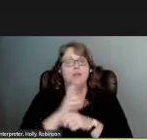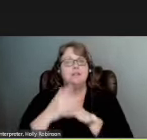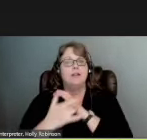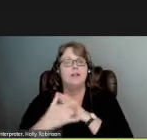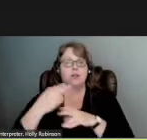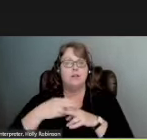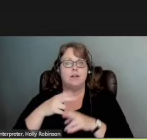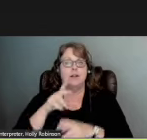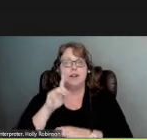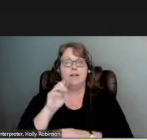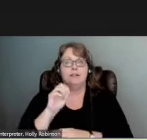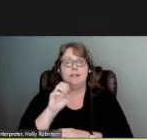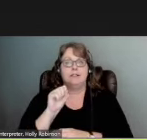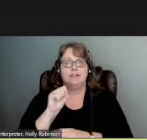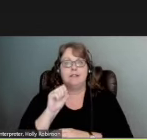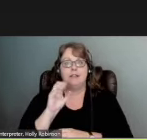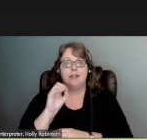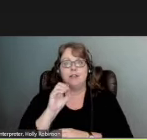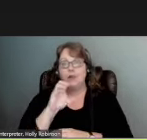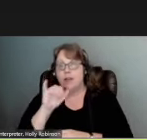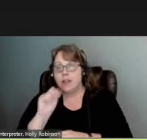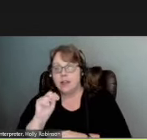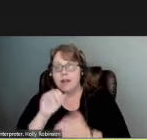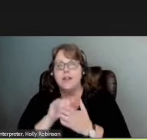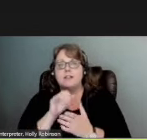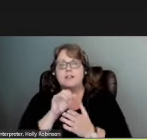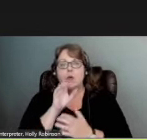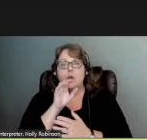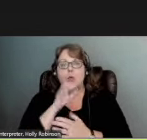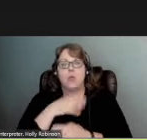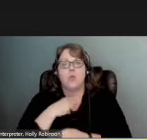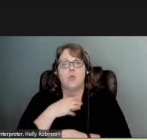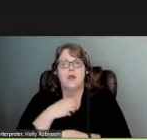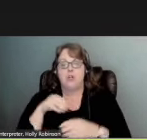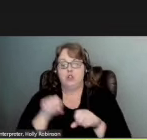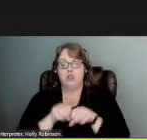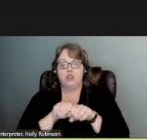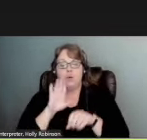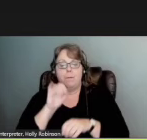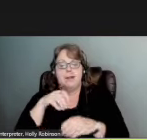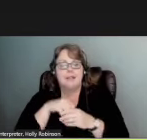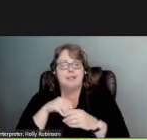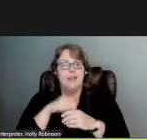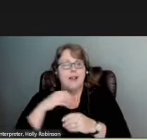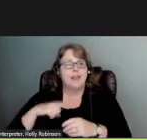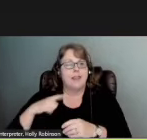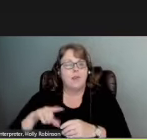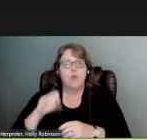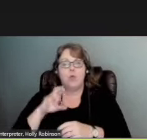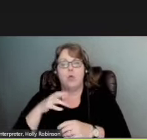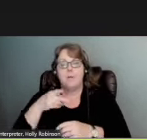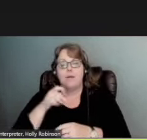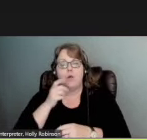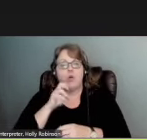desiccant and you may be familiar with desiccants as the little white packet that you'll find in a shoebox or in your leather goods or even powdered food